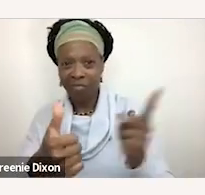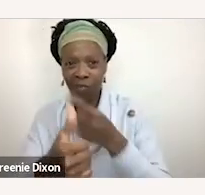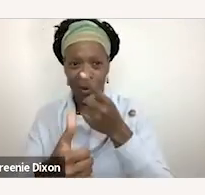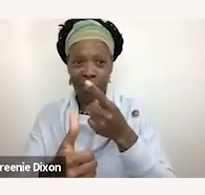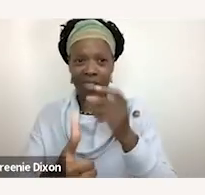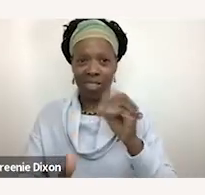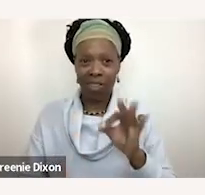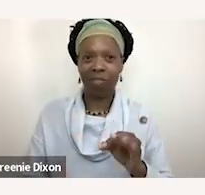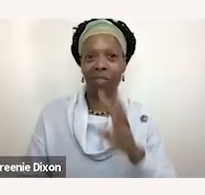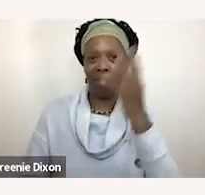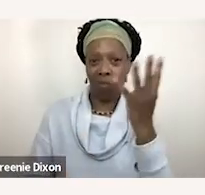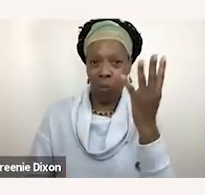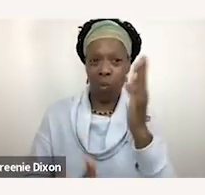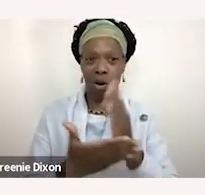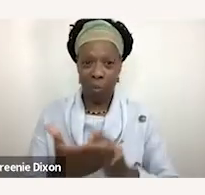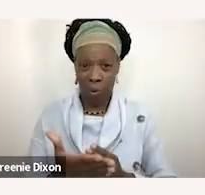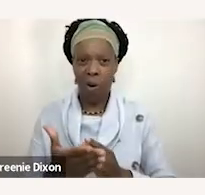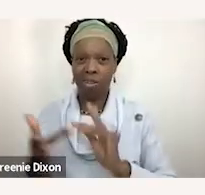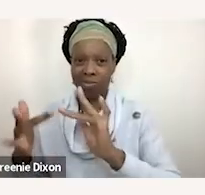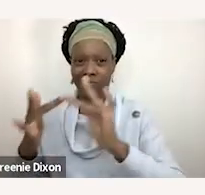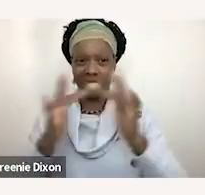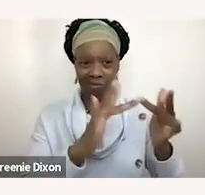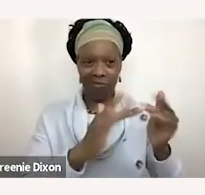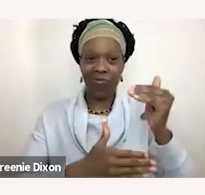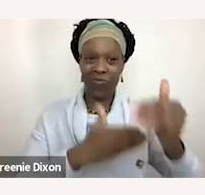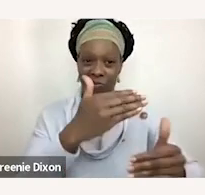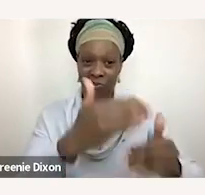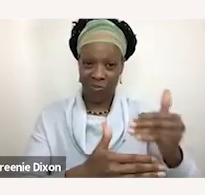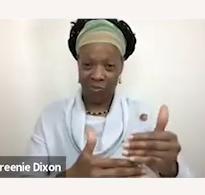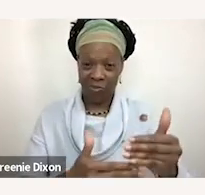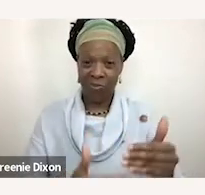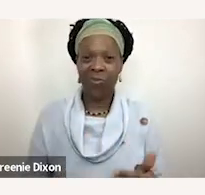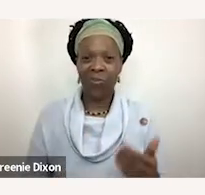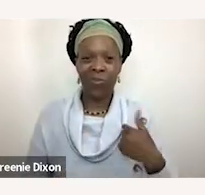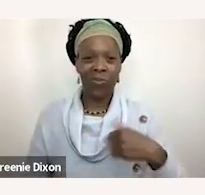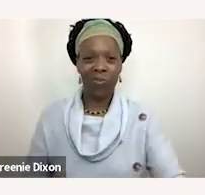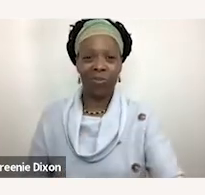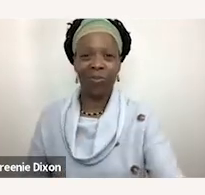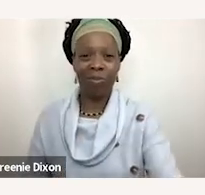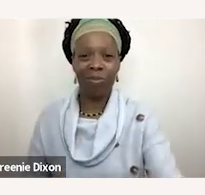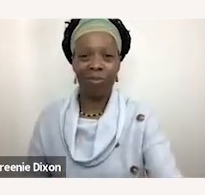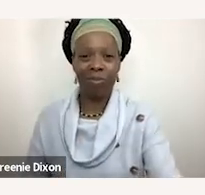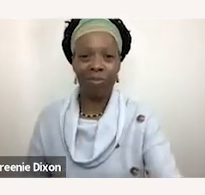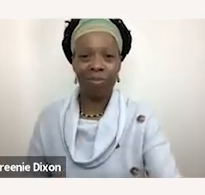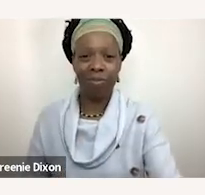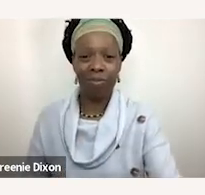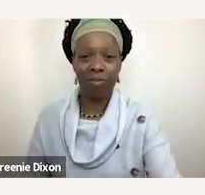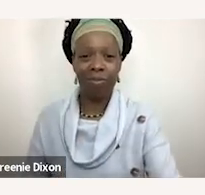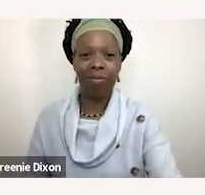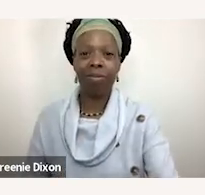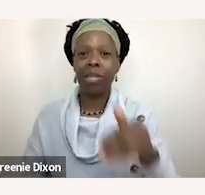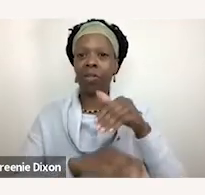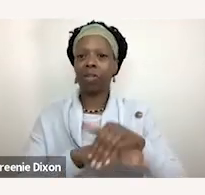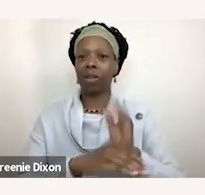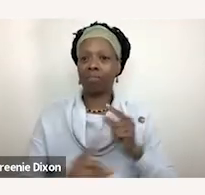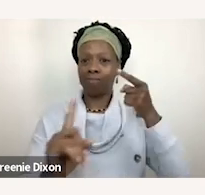a four-part webinar series. So as Jose mentioned, we're tonight going to be discussing an introduction to disability and